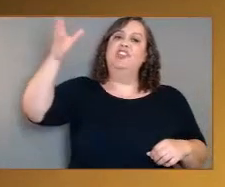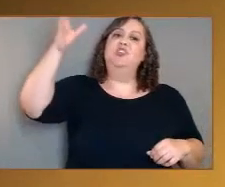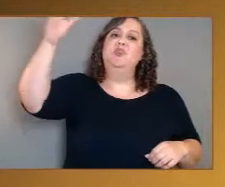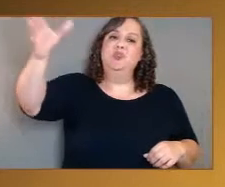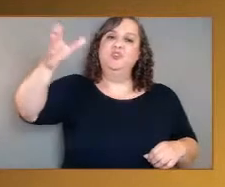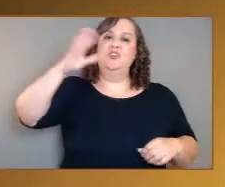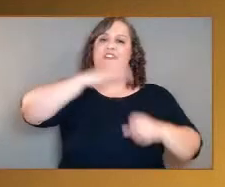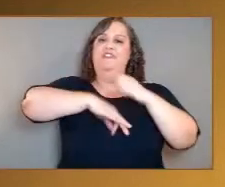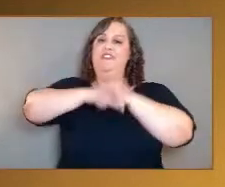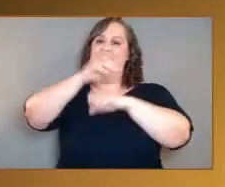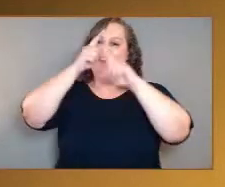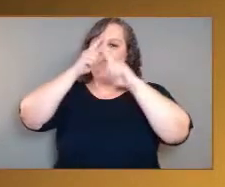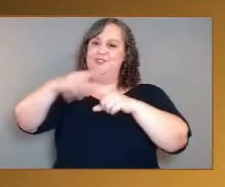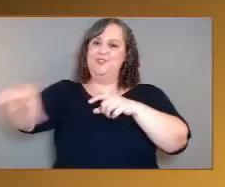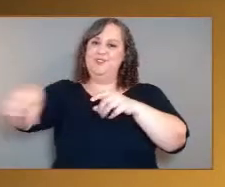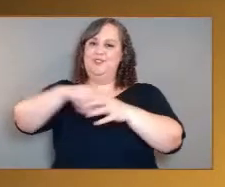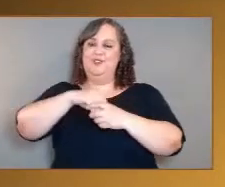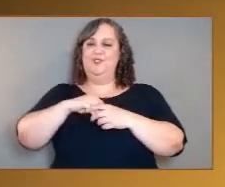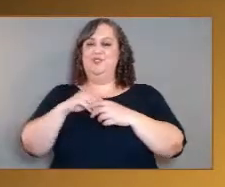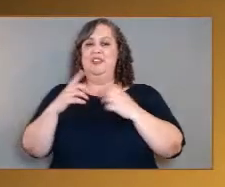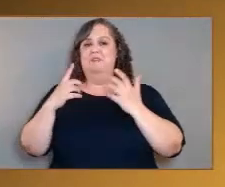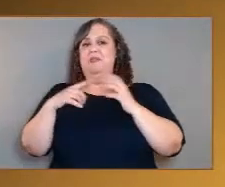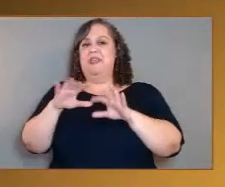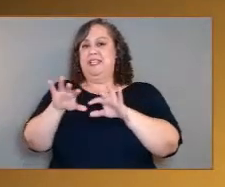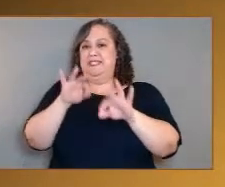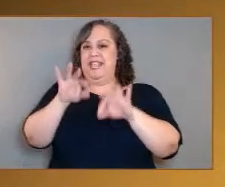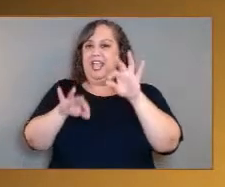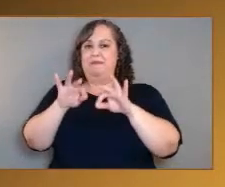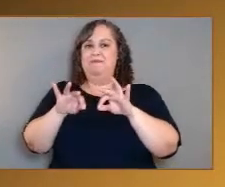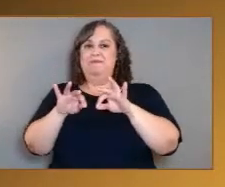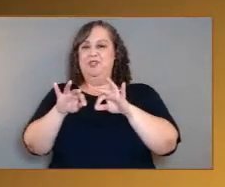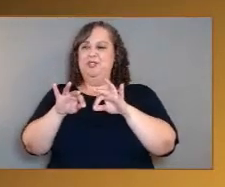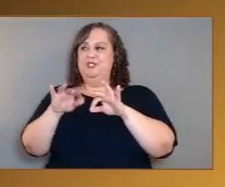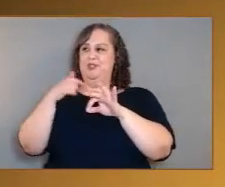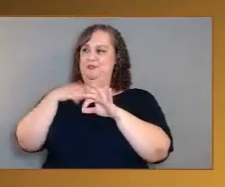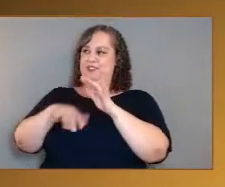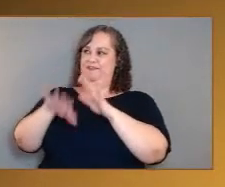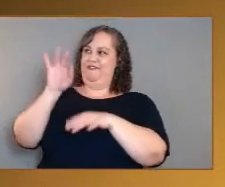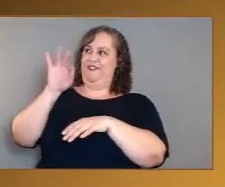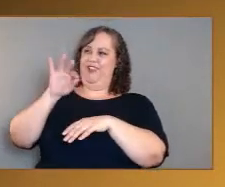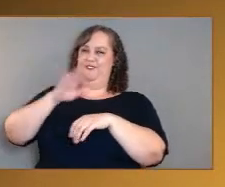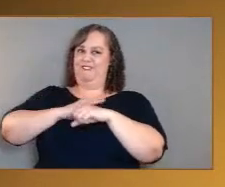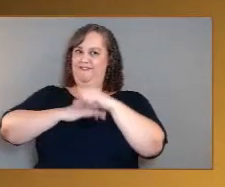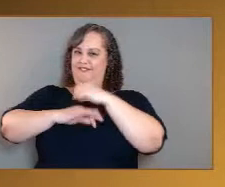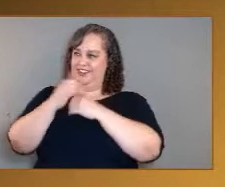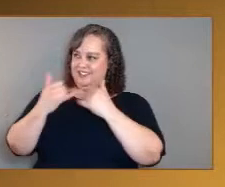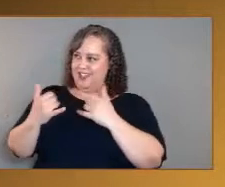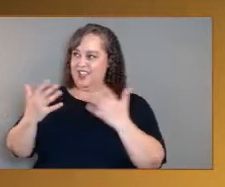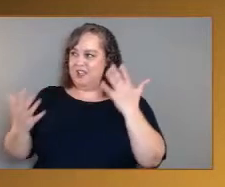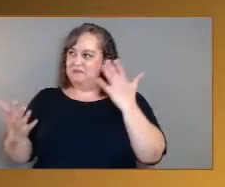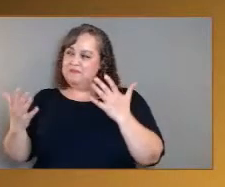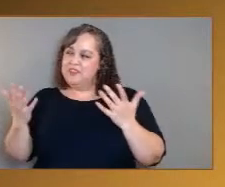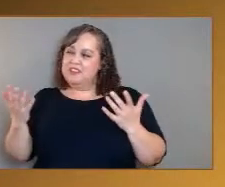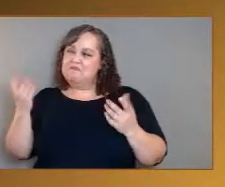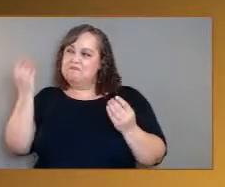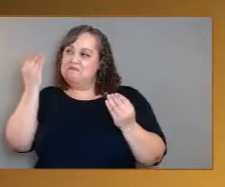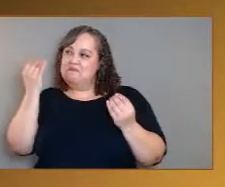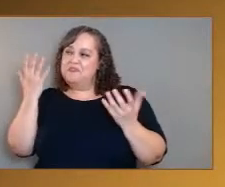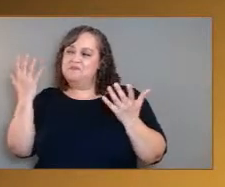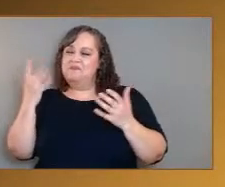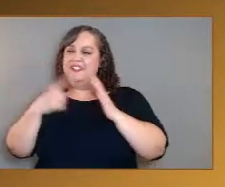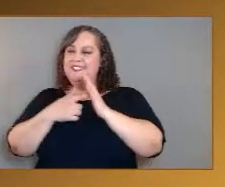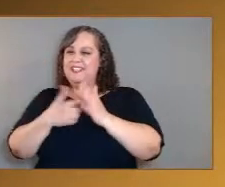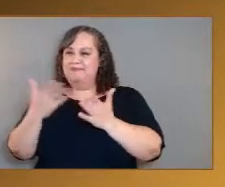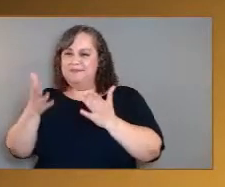cannot predict what NASA will choose down the road. But if you know of anybody thinking about it or what samples might tell us, I'd love to hear.